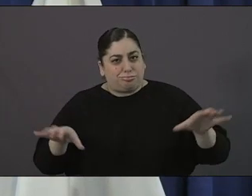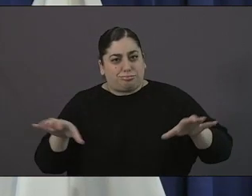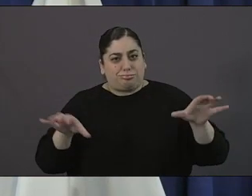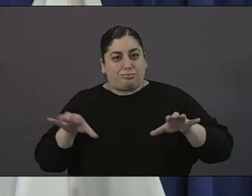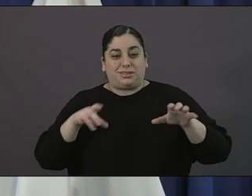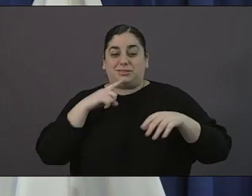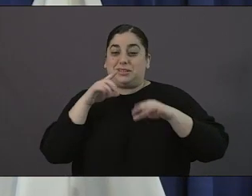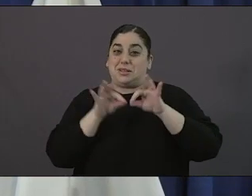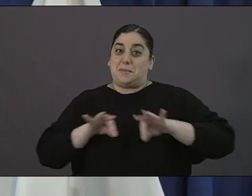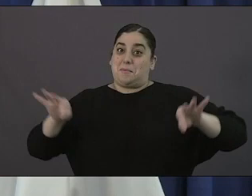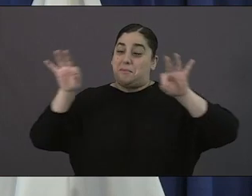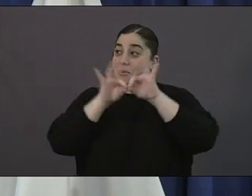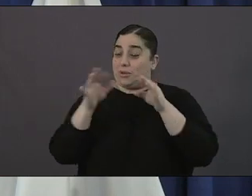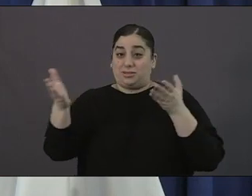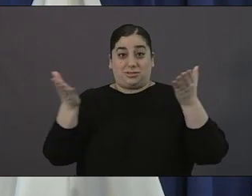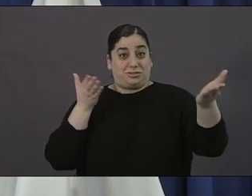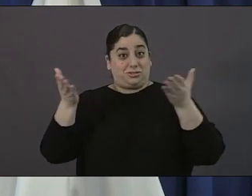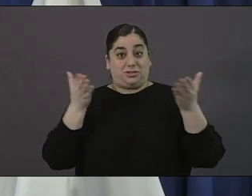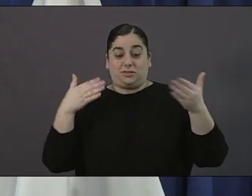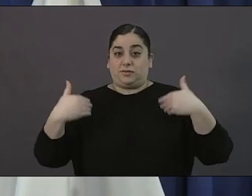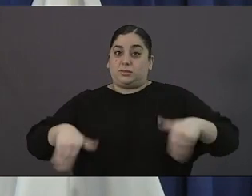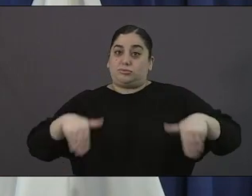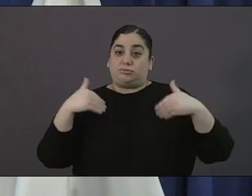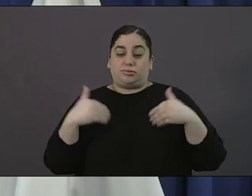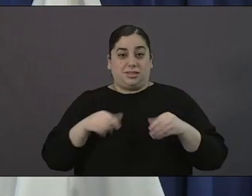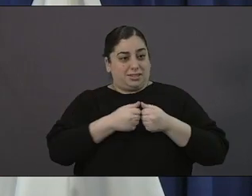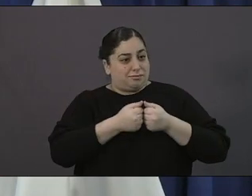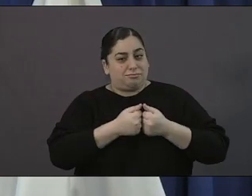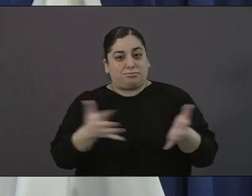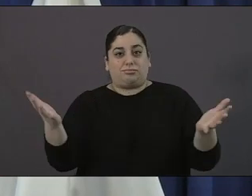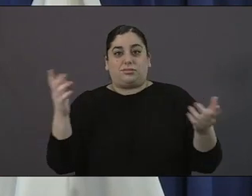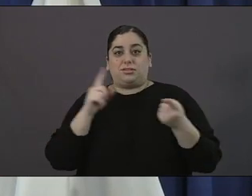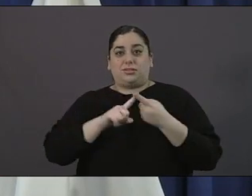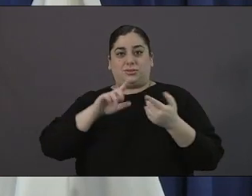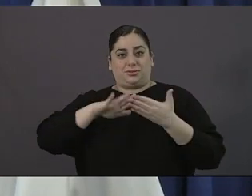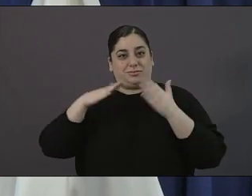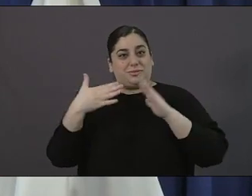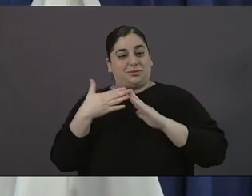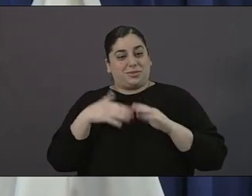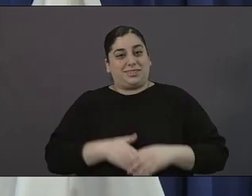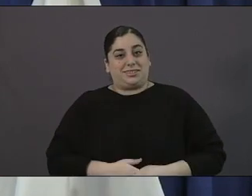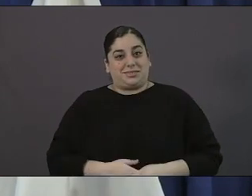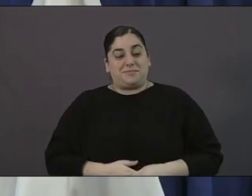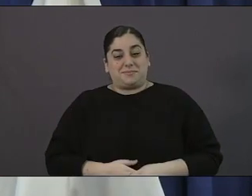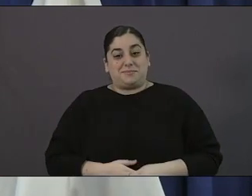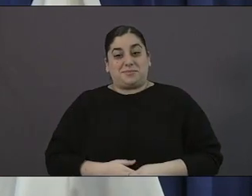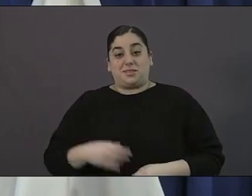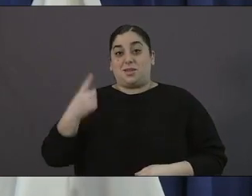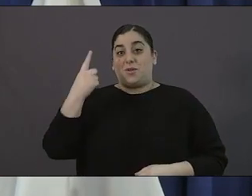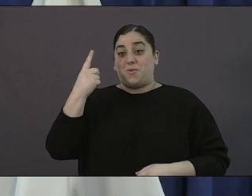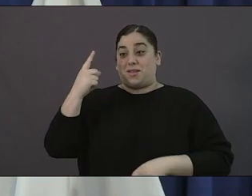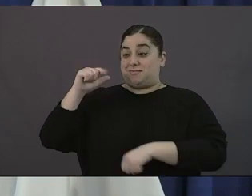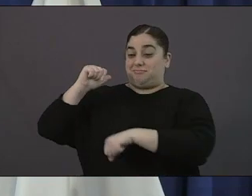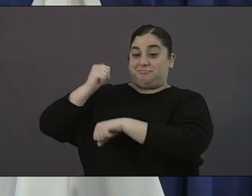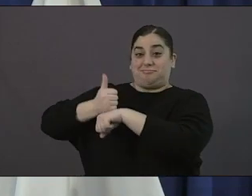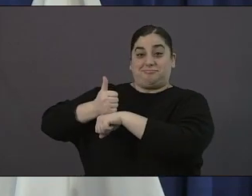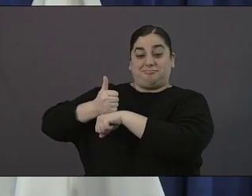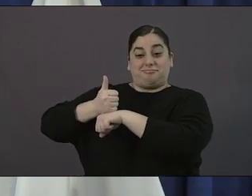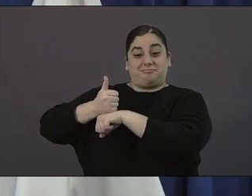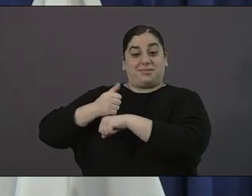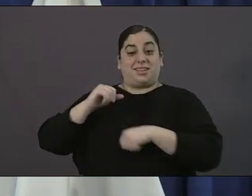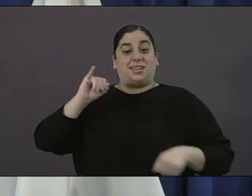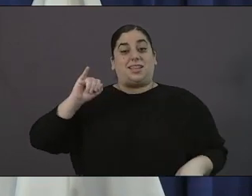remotely to the community one of san diego's oldest lgbt groups is the imperial court to san diego